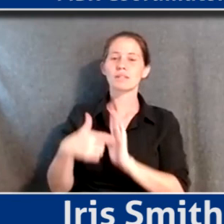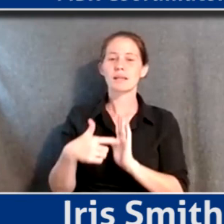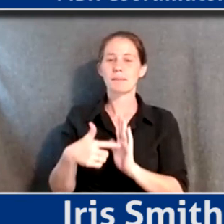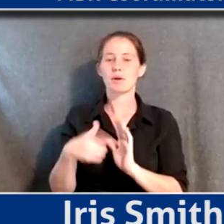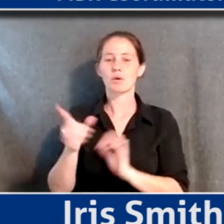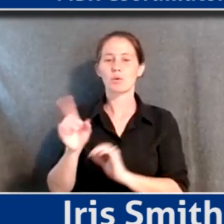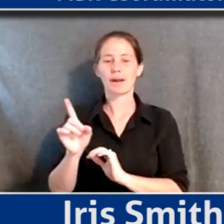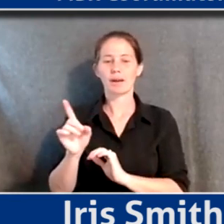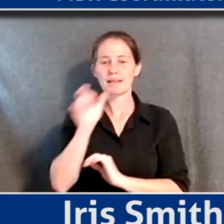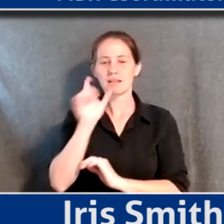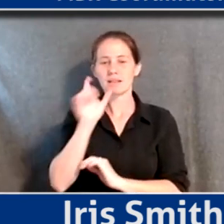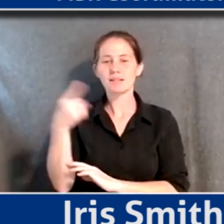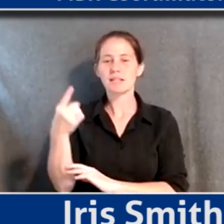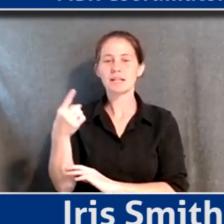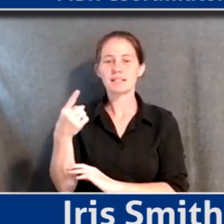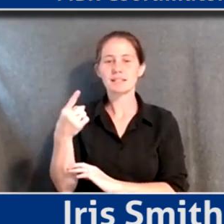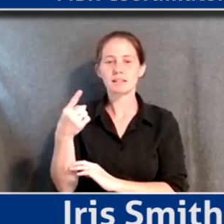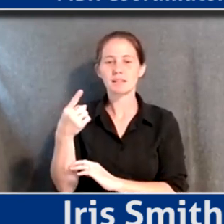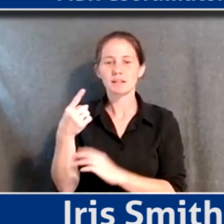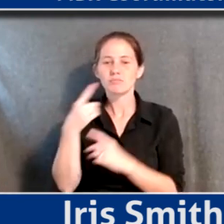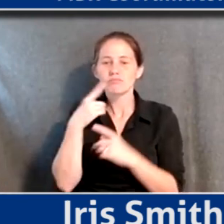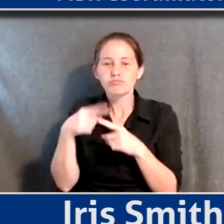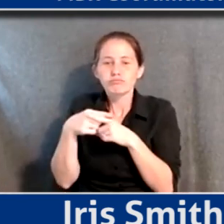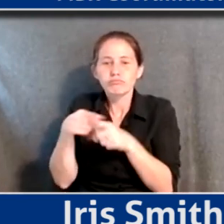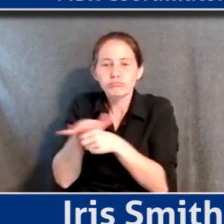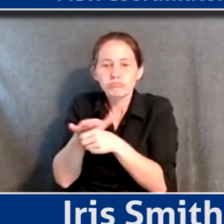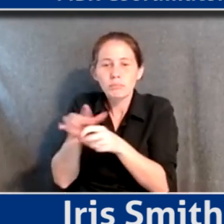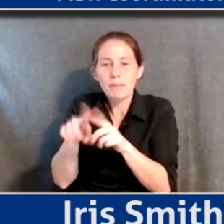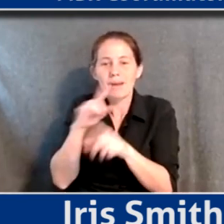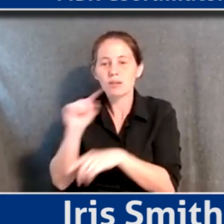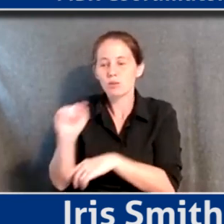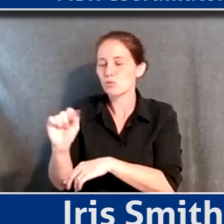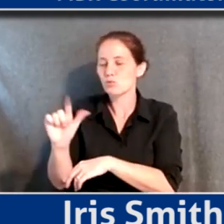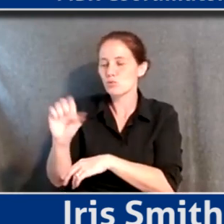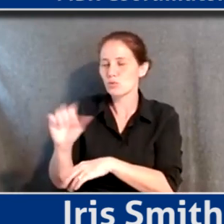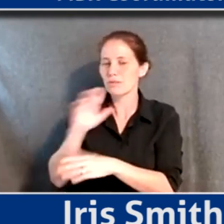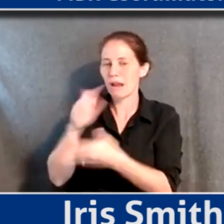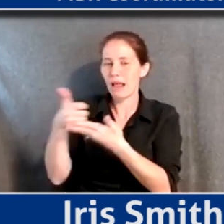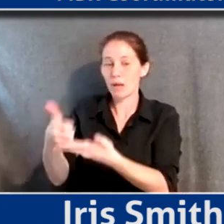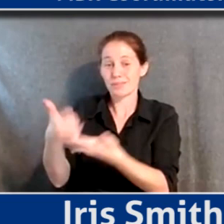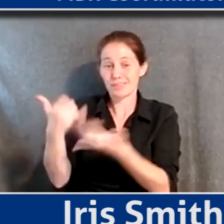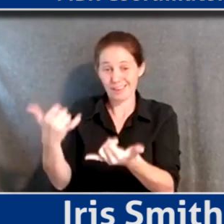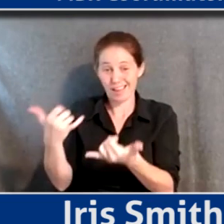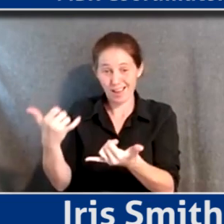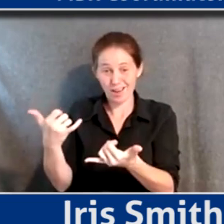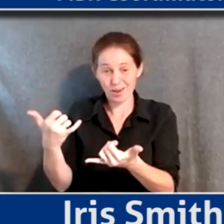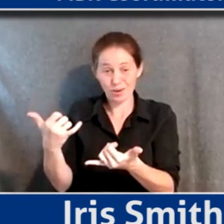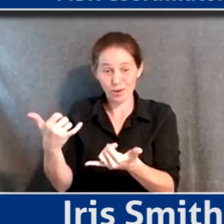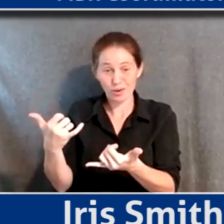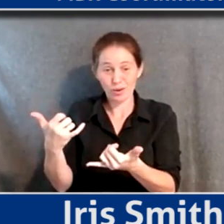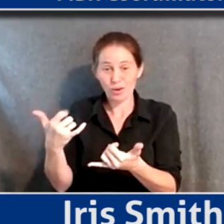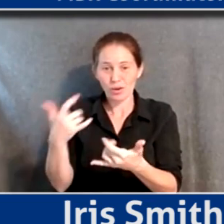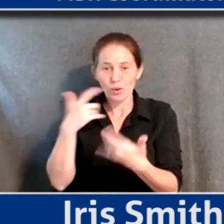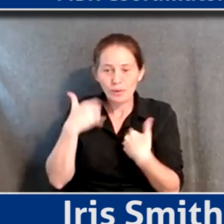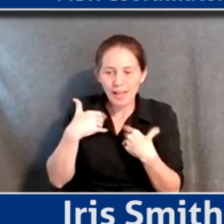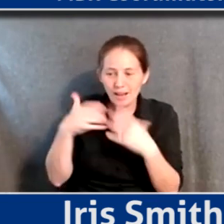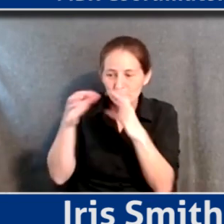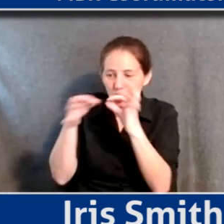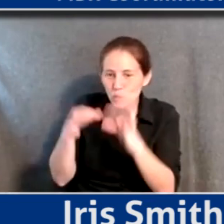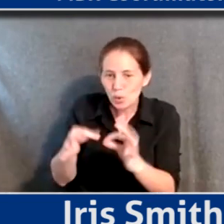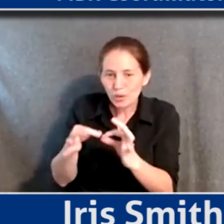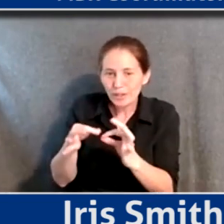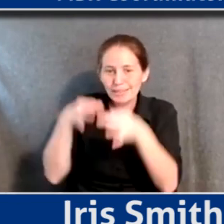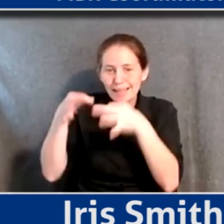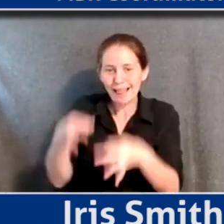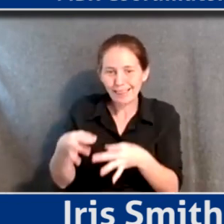it's not just esoteric cross-sector collaboration, but what are the tools that it gives? Well, now we have a way to do even storytelling down to the neighborhood level